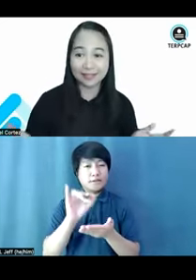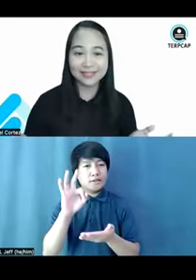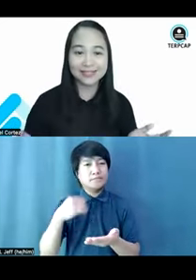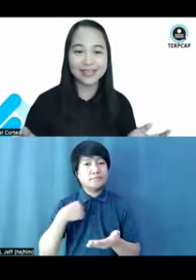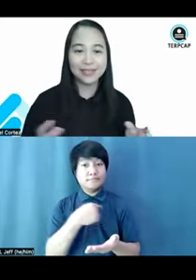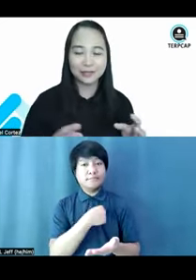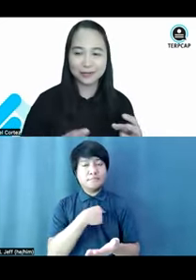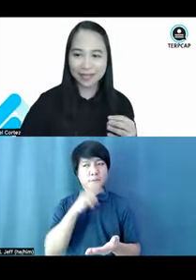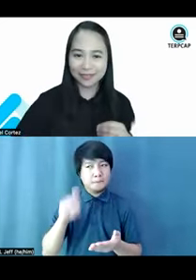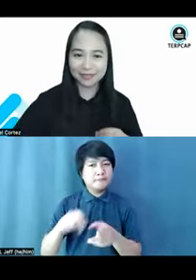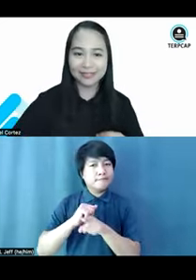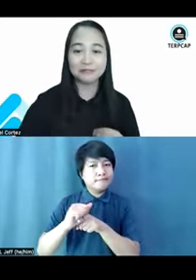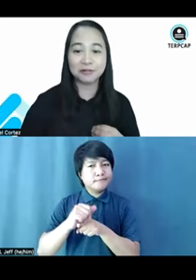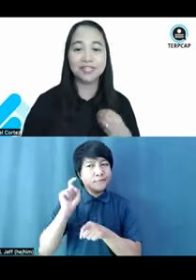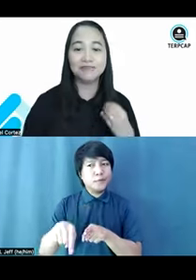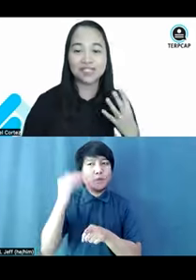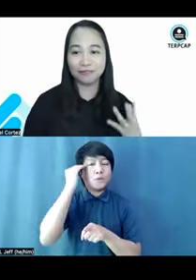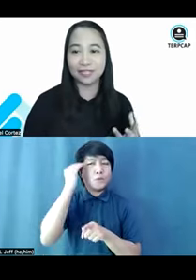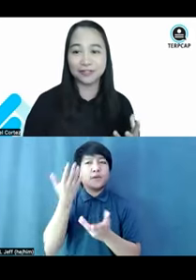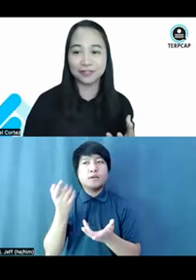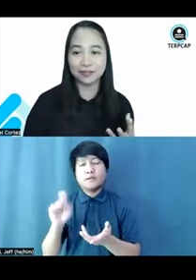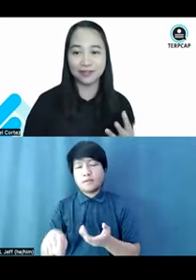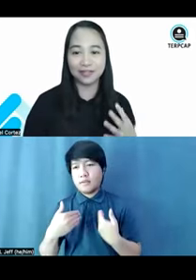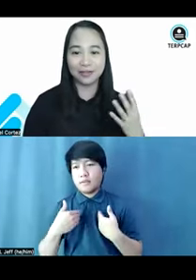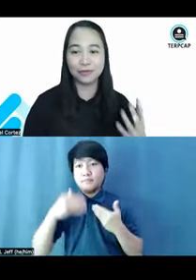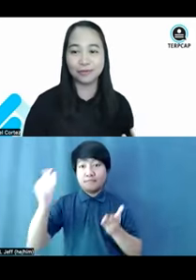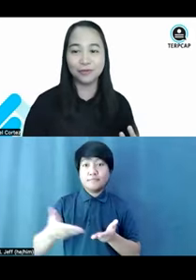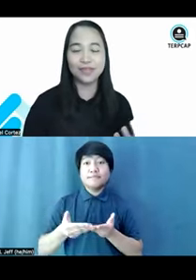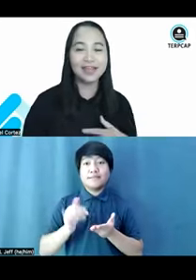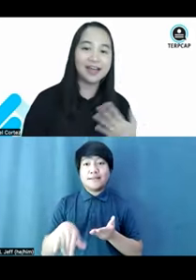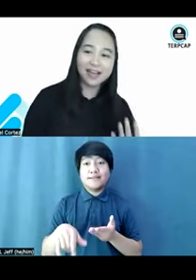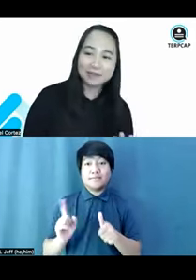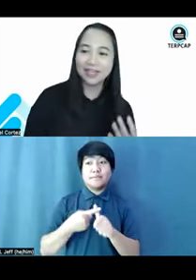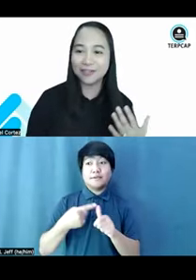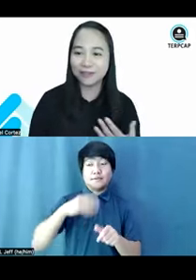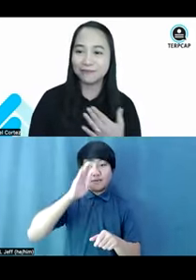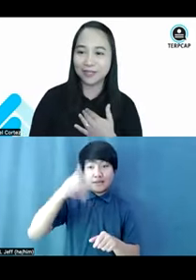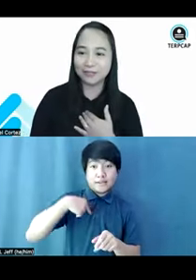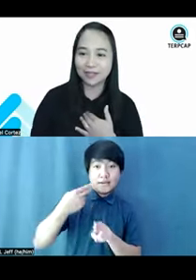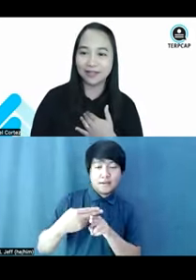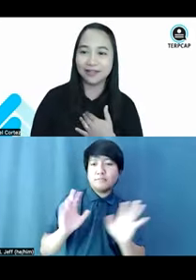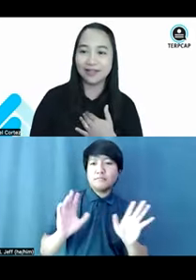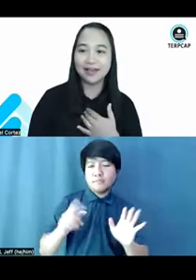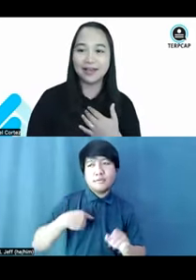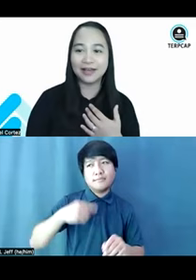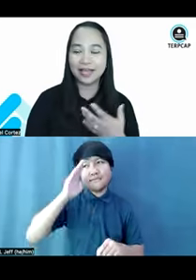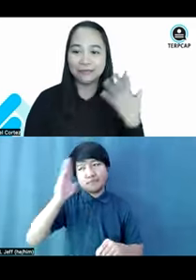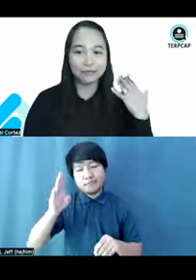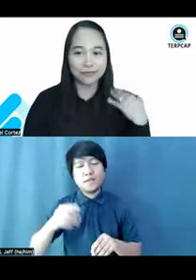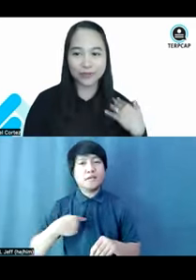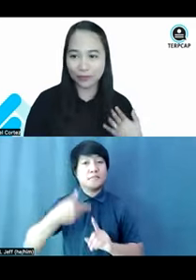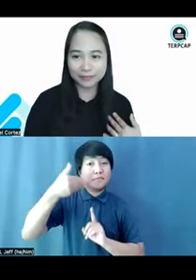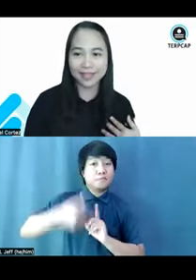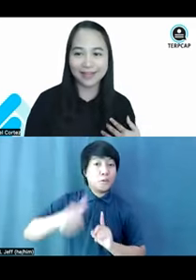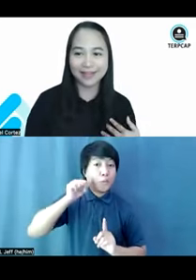a practice, you know, having the descriptive self-introduction in a group. I'm an Asian female. I